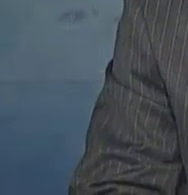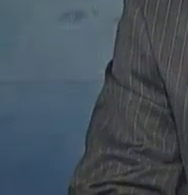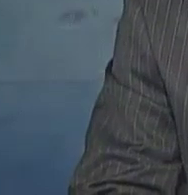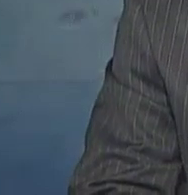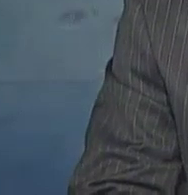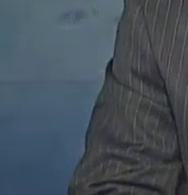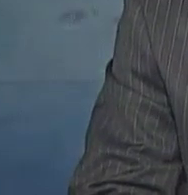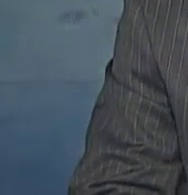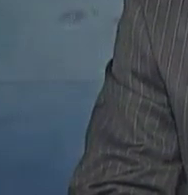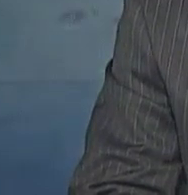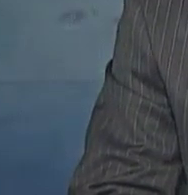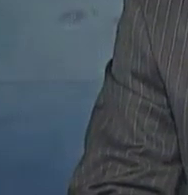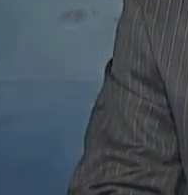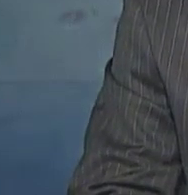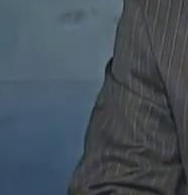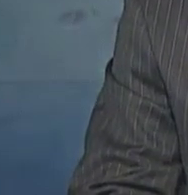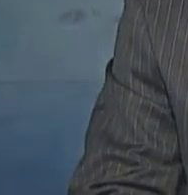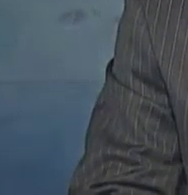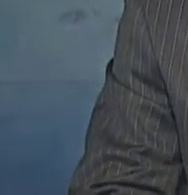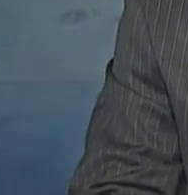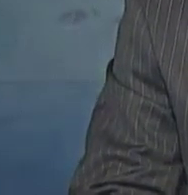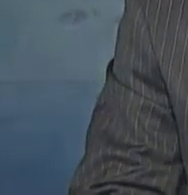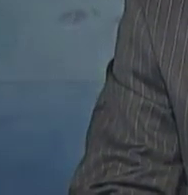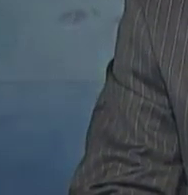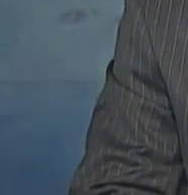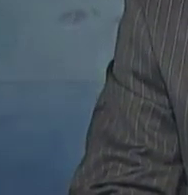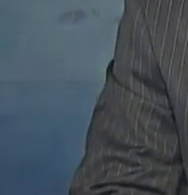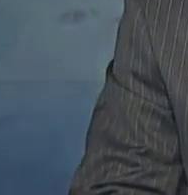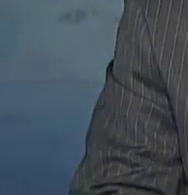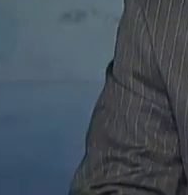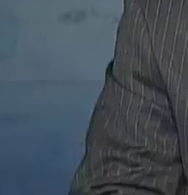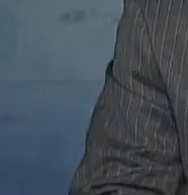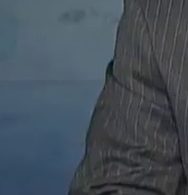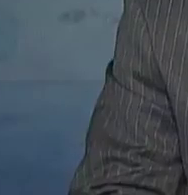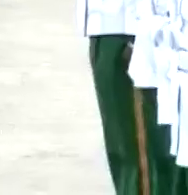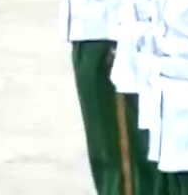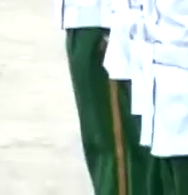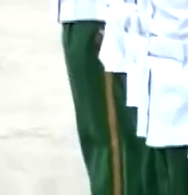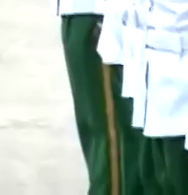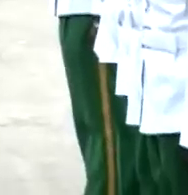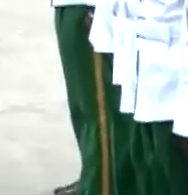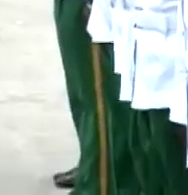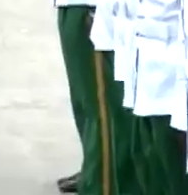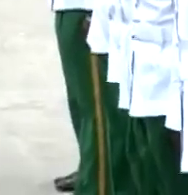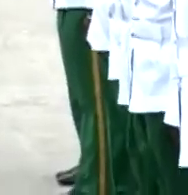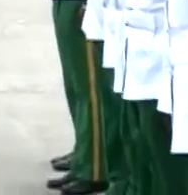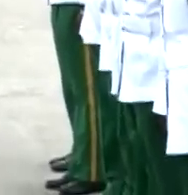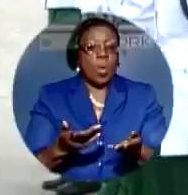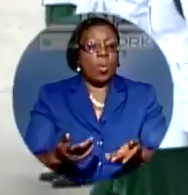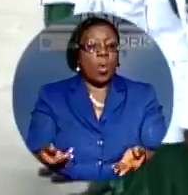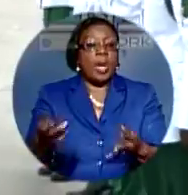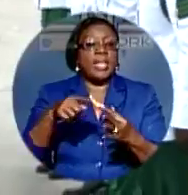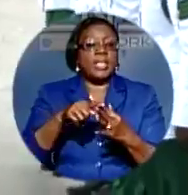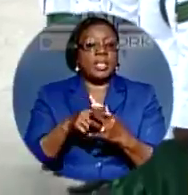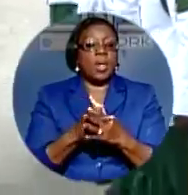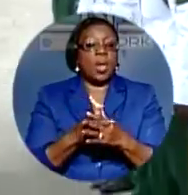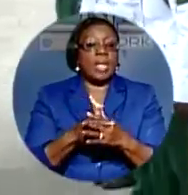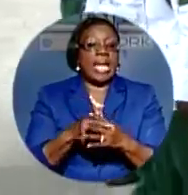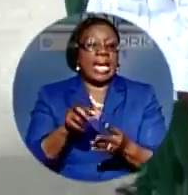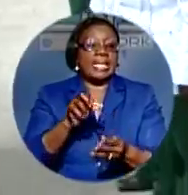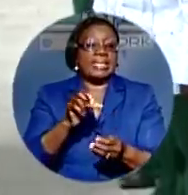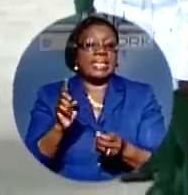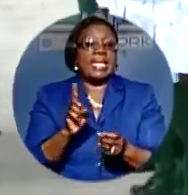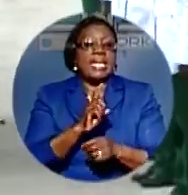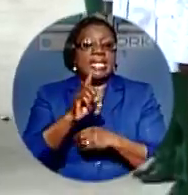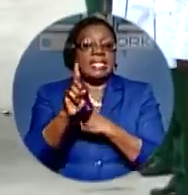Welcome back. 380 teenagers from schools across the capital were installed as Defense Force Rangers yesterday during a ceremony at the